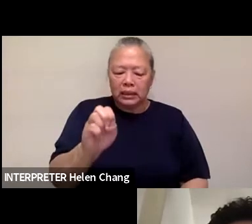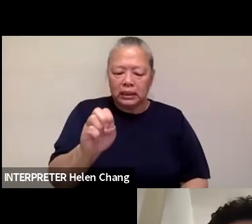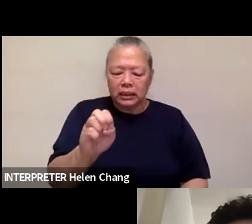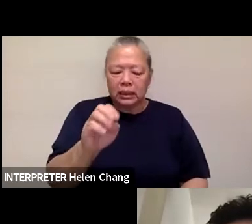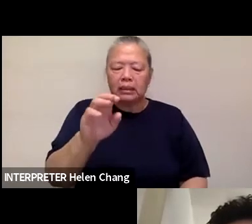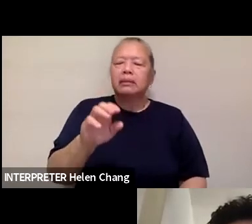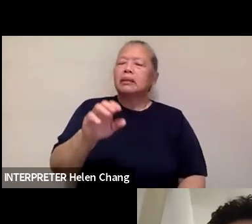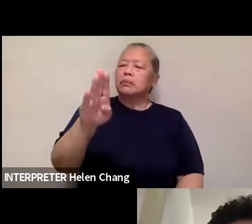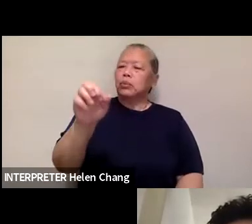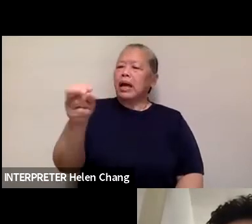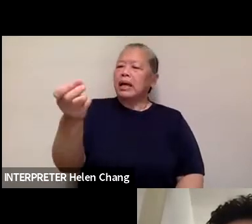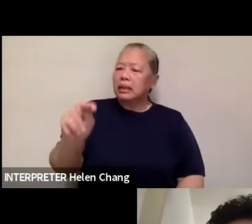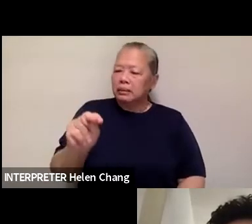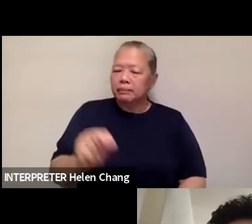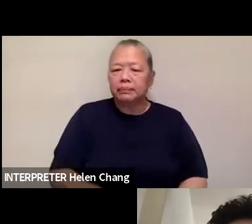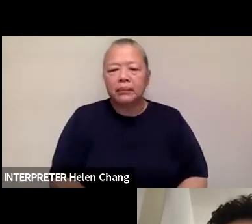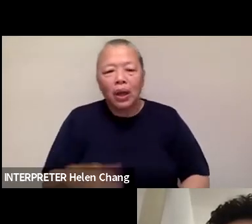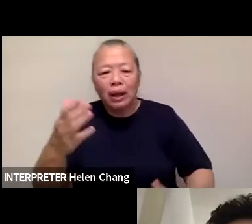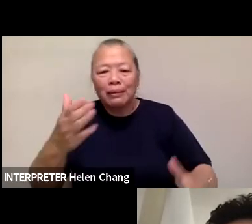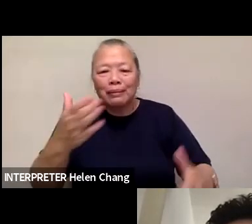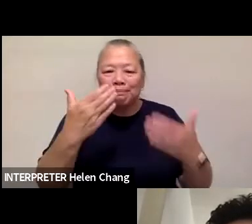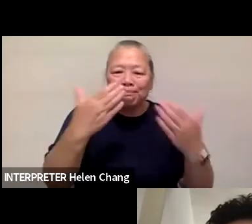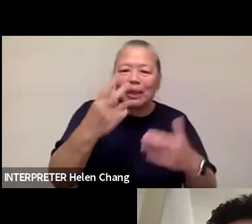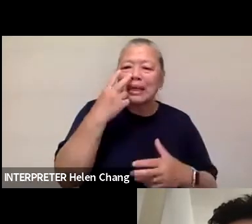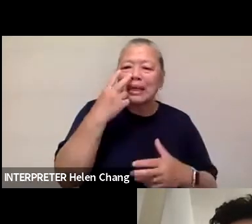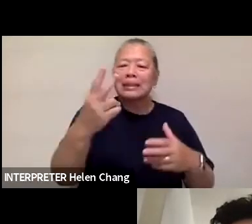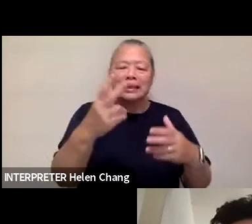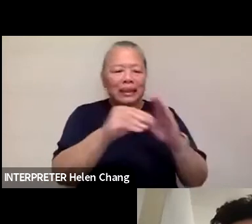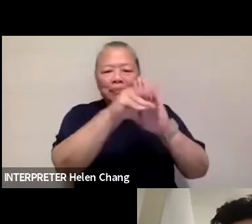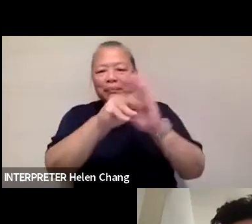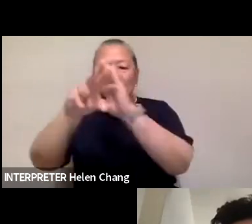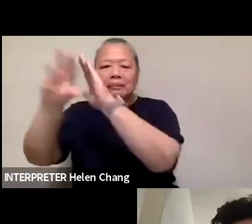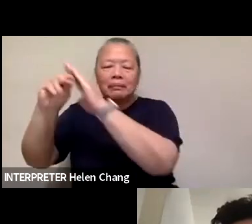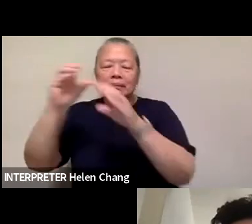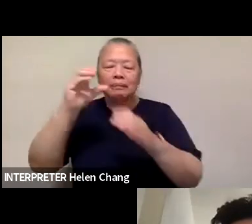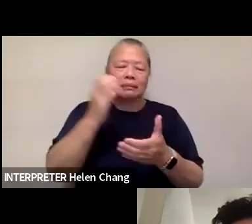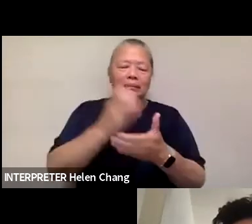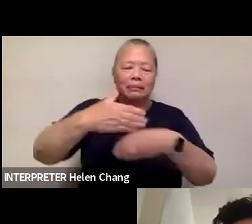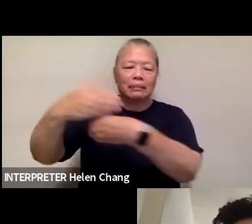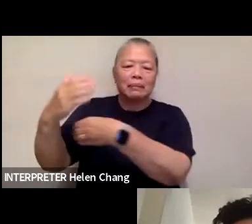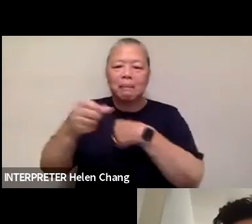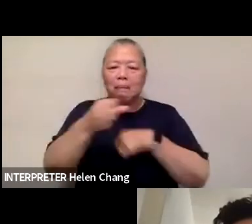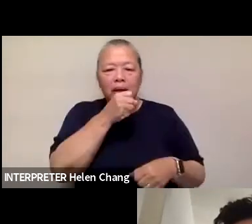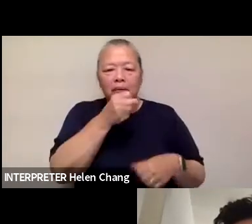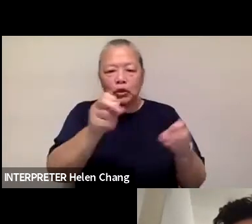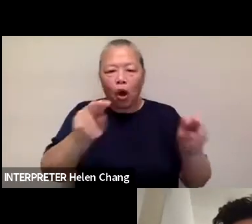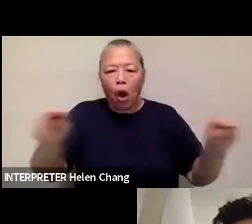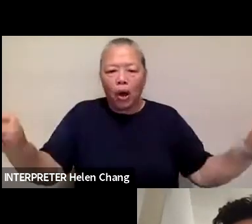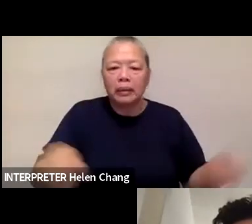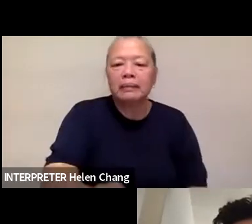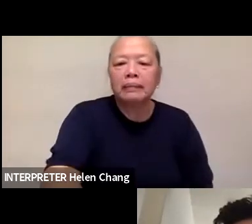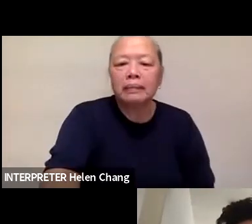Good evening. Good evening. I see cameras popping on and mics popping on. And as you're joining us,